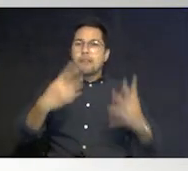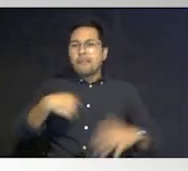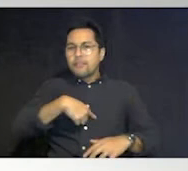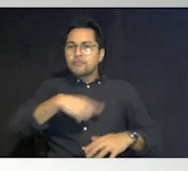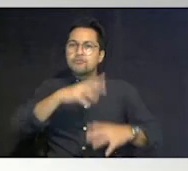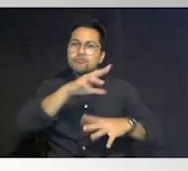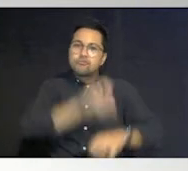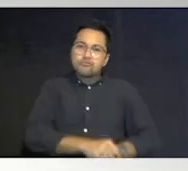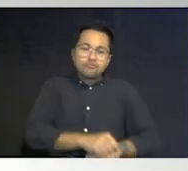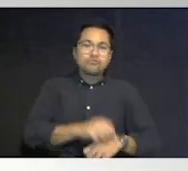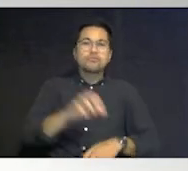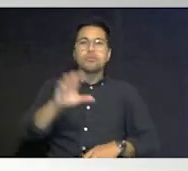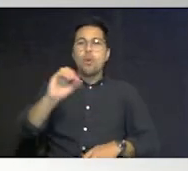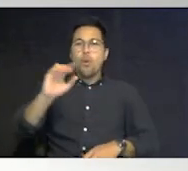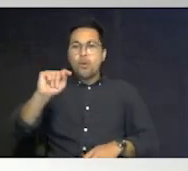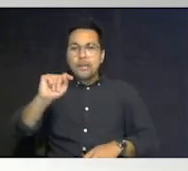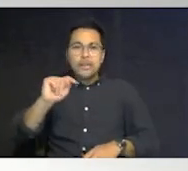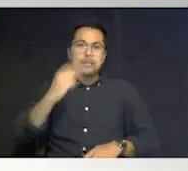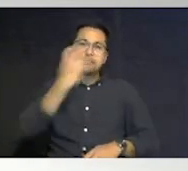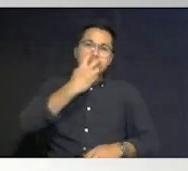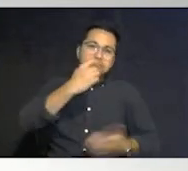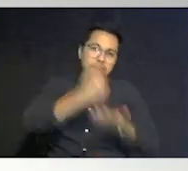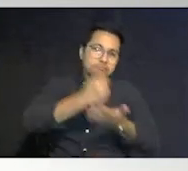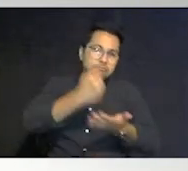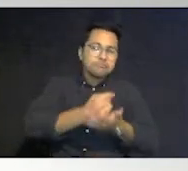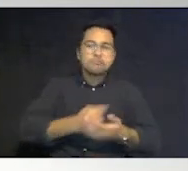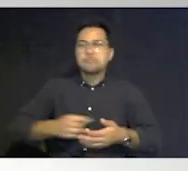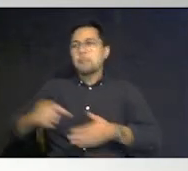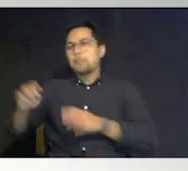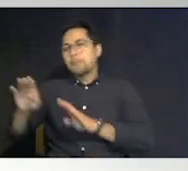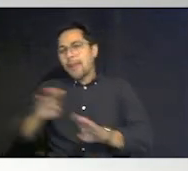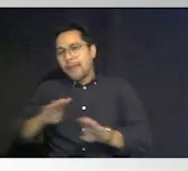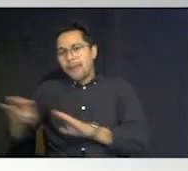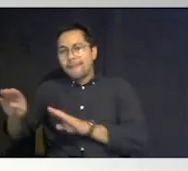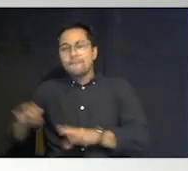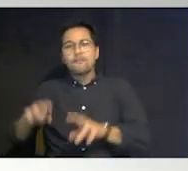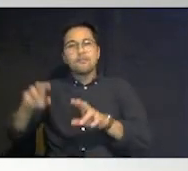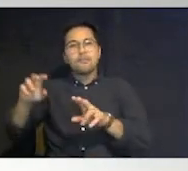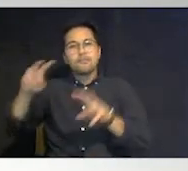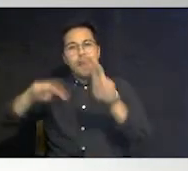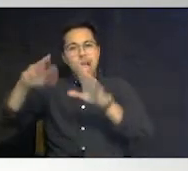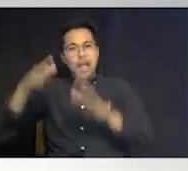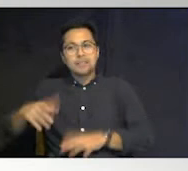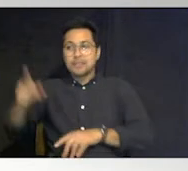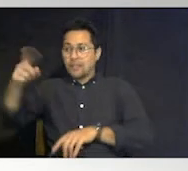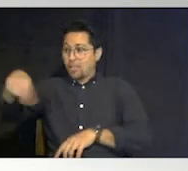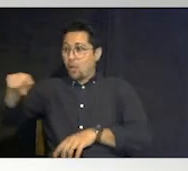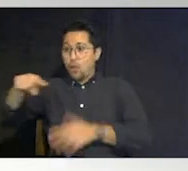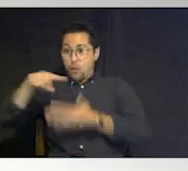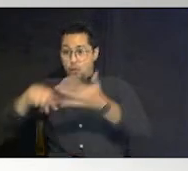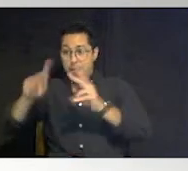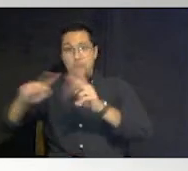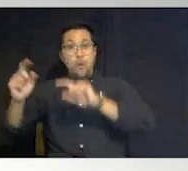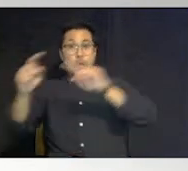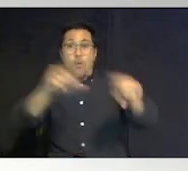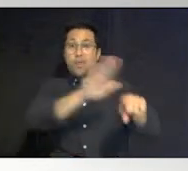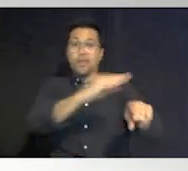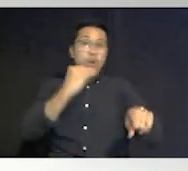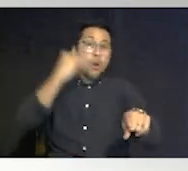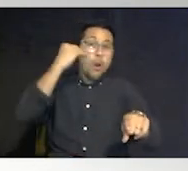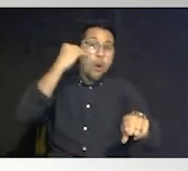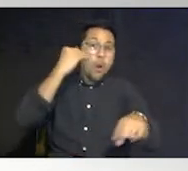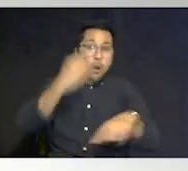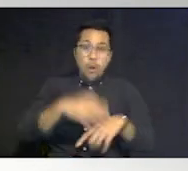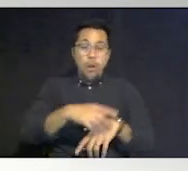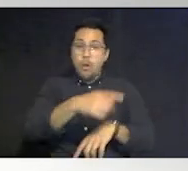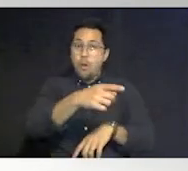therapy or speech therapy or behavior analysis come to their home those services stopped during the pandemic and became